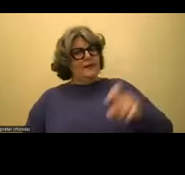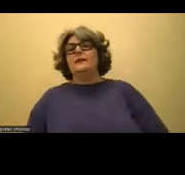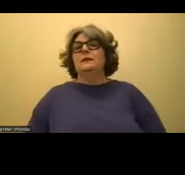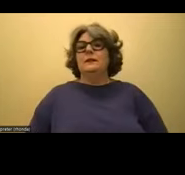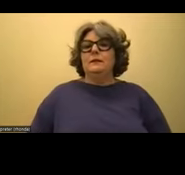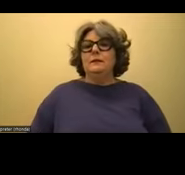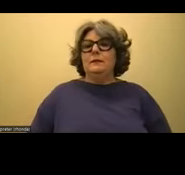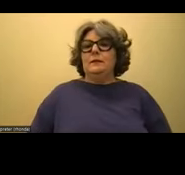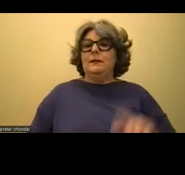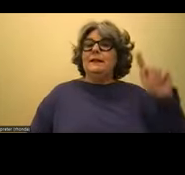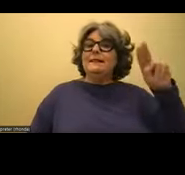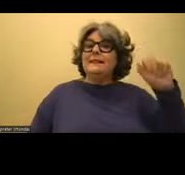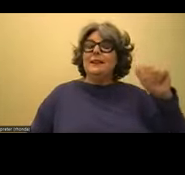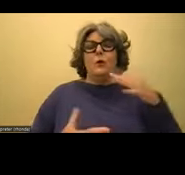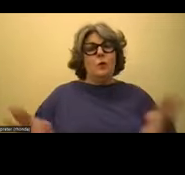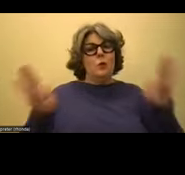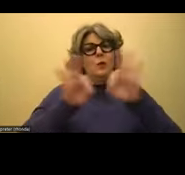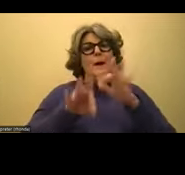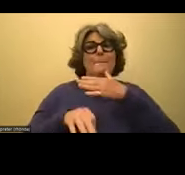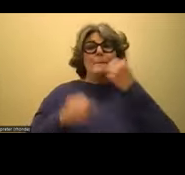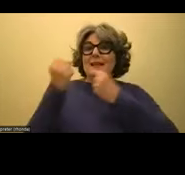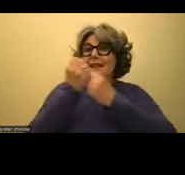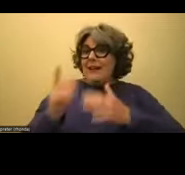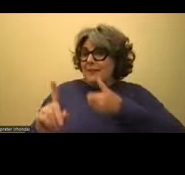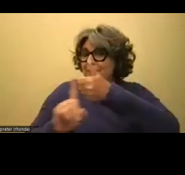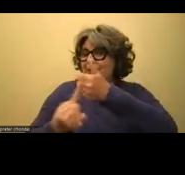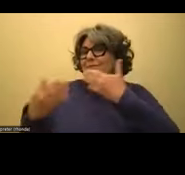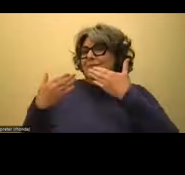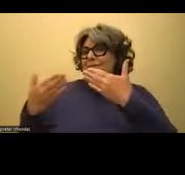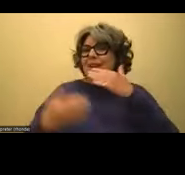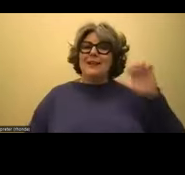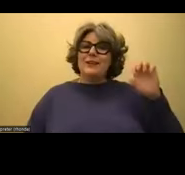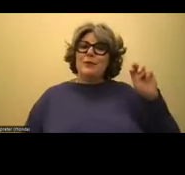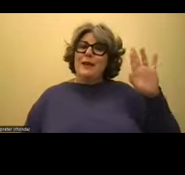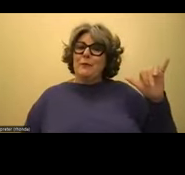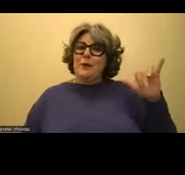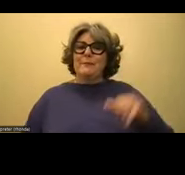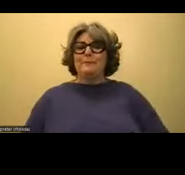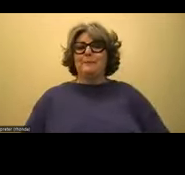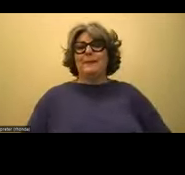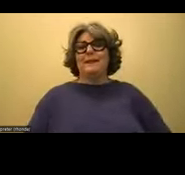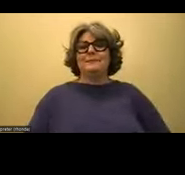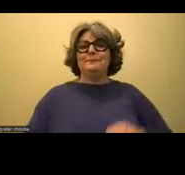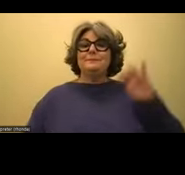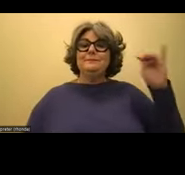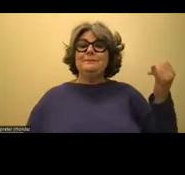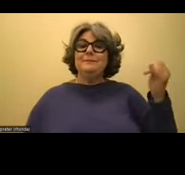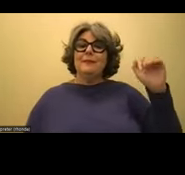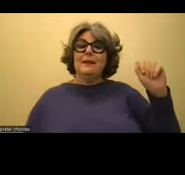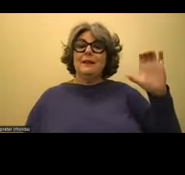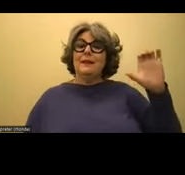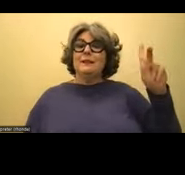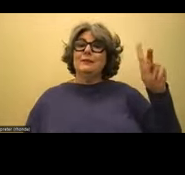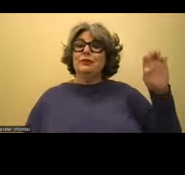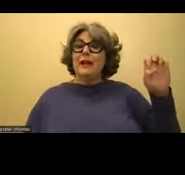Emory, that's so important to be your own best advocate. Thank you for sharing that. Jackie, would you also share